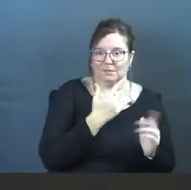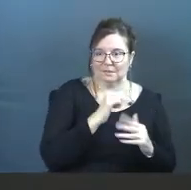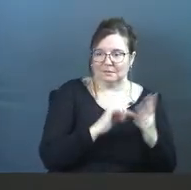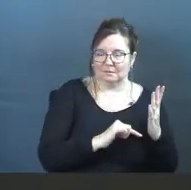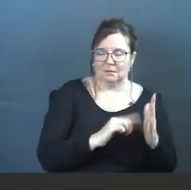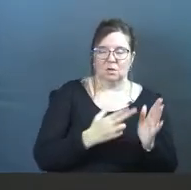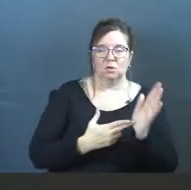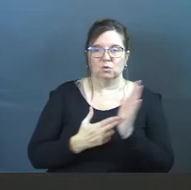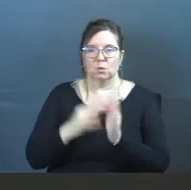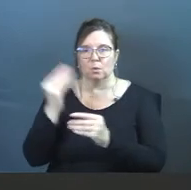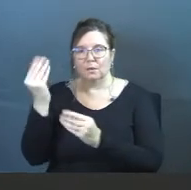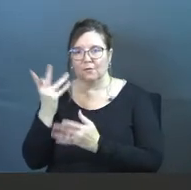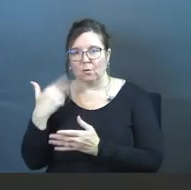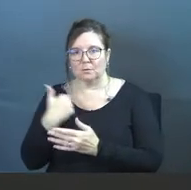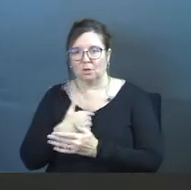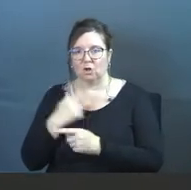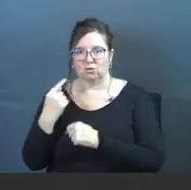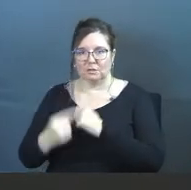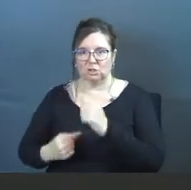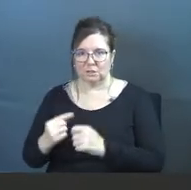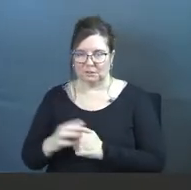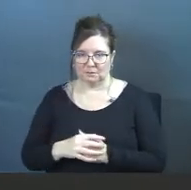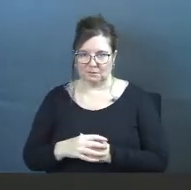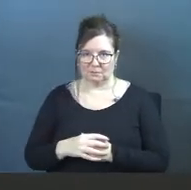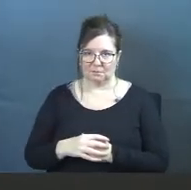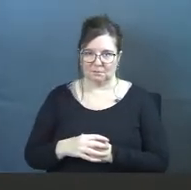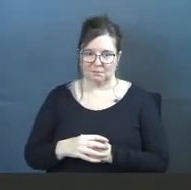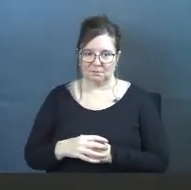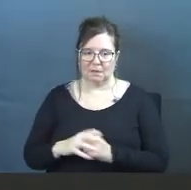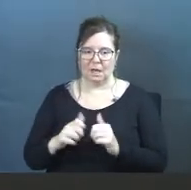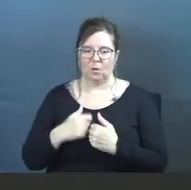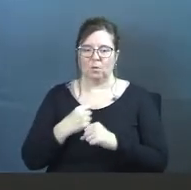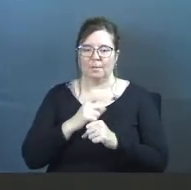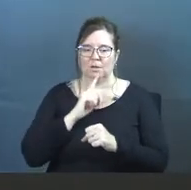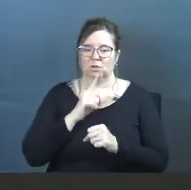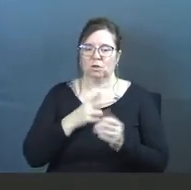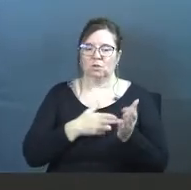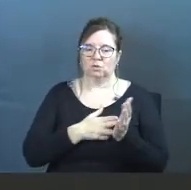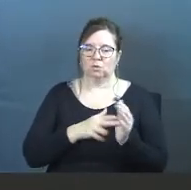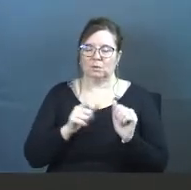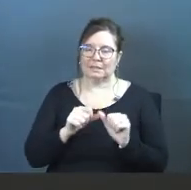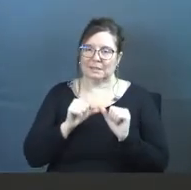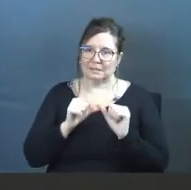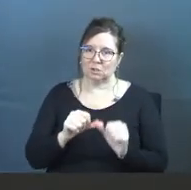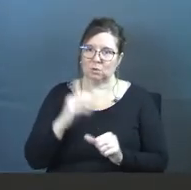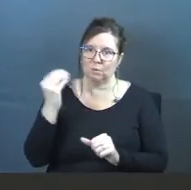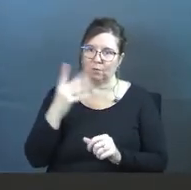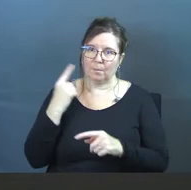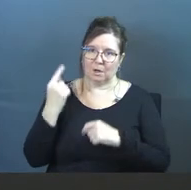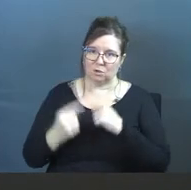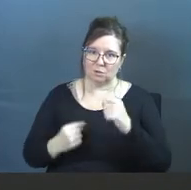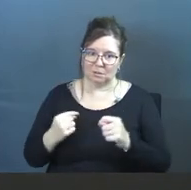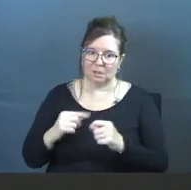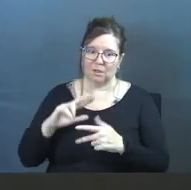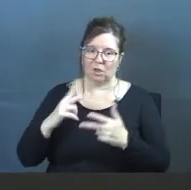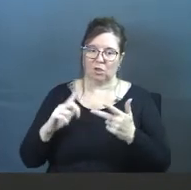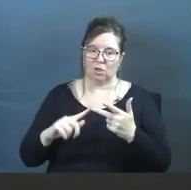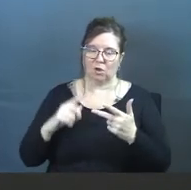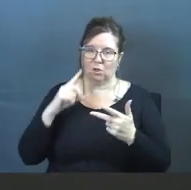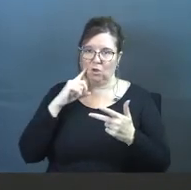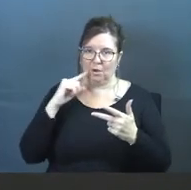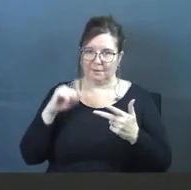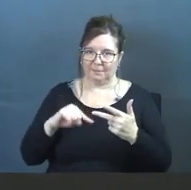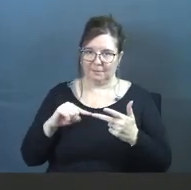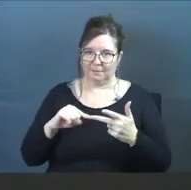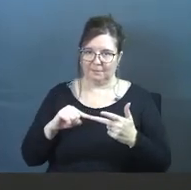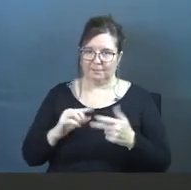Truth informs our traditions. How do we make sure that truth continues to inform our traditions? And the third thought is this,